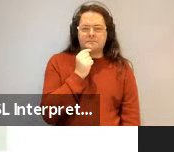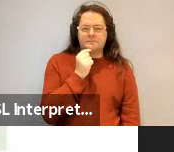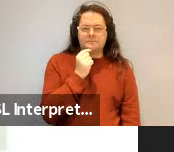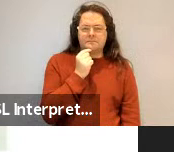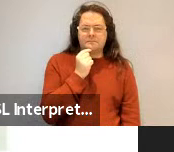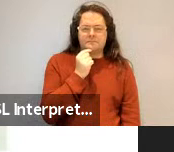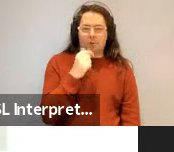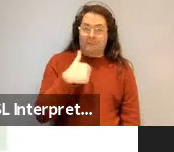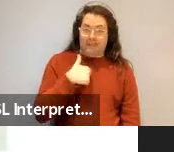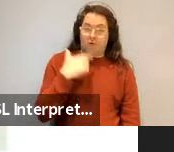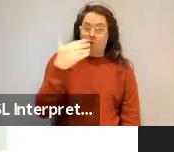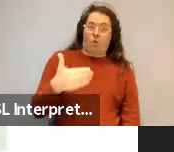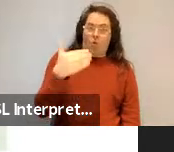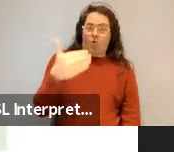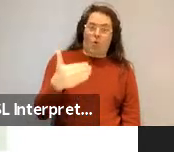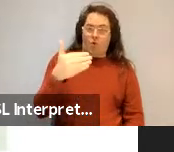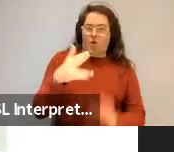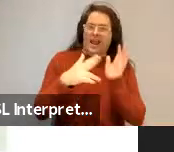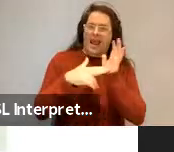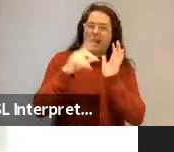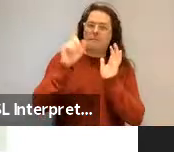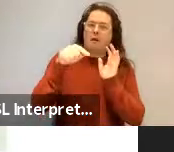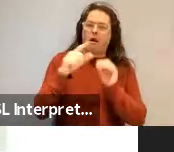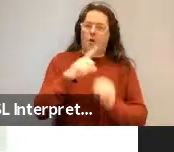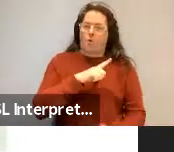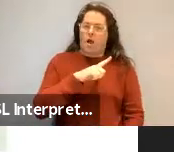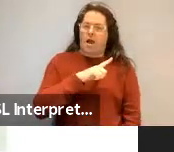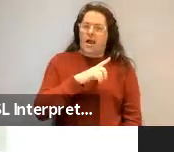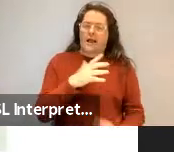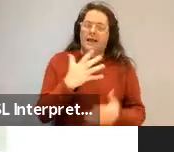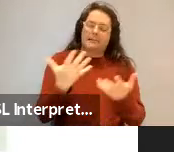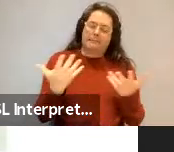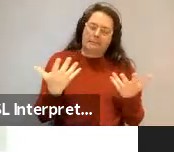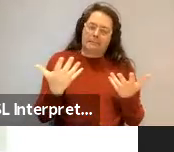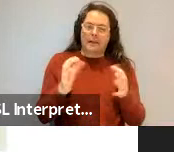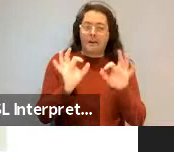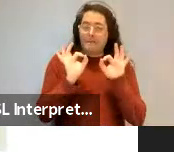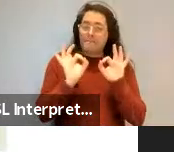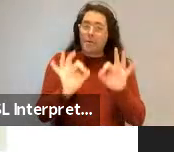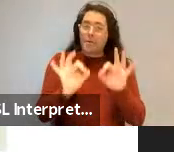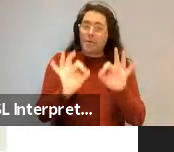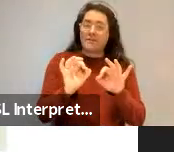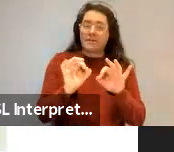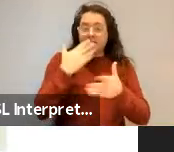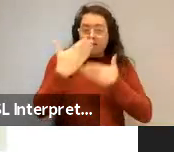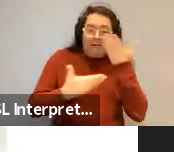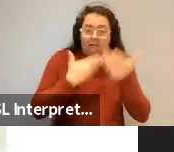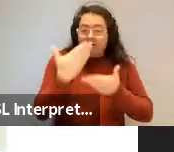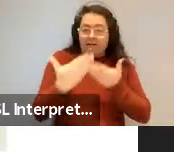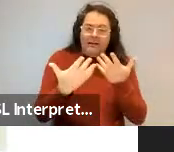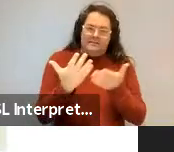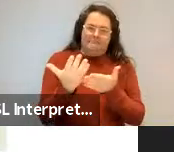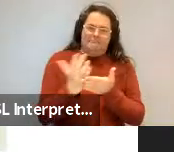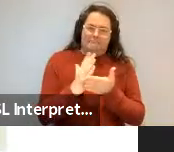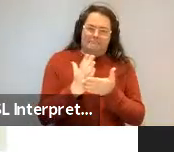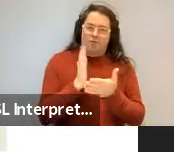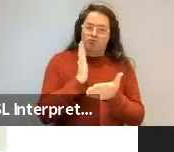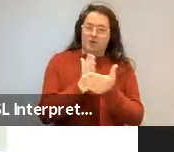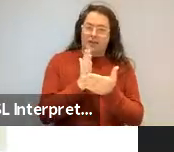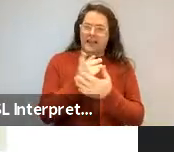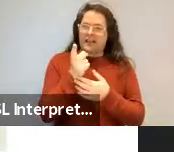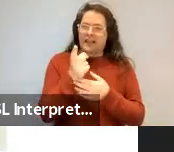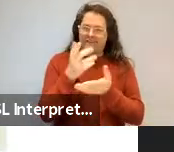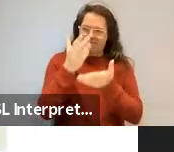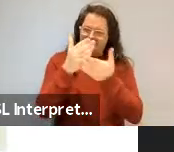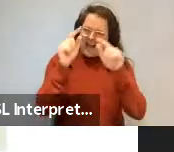So why the fuss about Enbar? Well, I'm not sure I can defend it perfectly, um, because the facts don't really support it. But